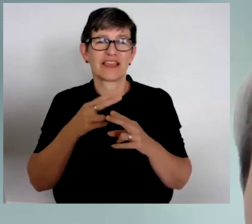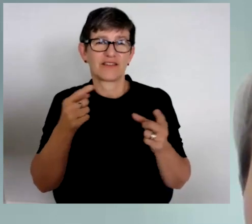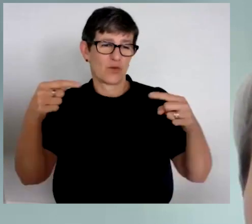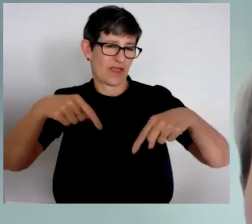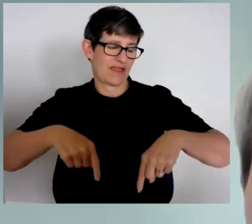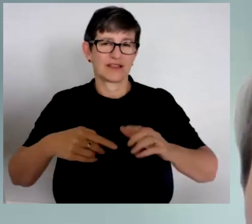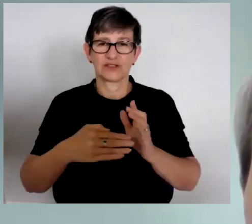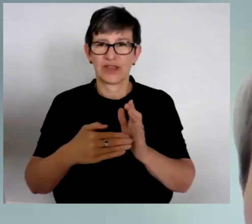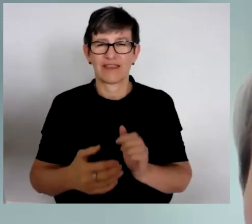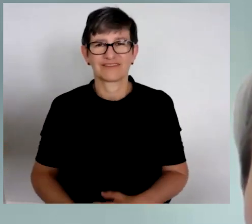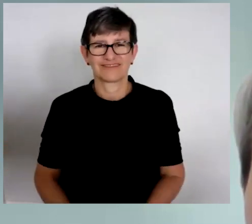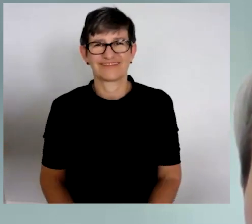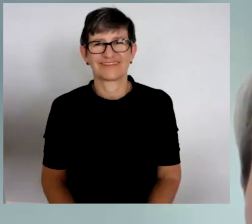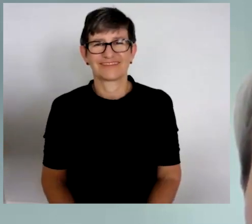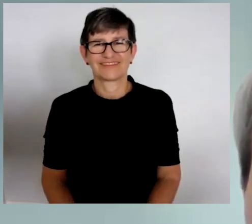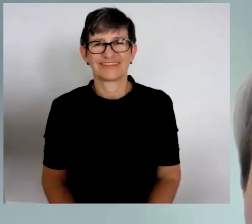joining us today.